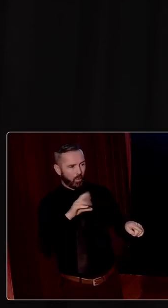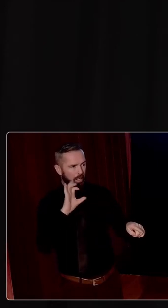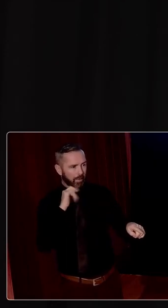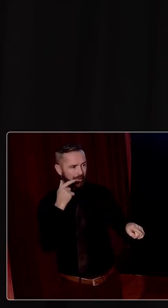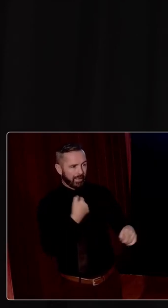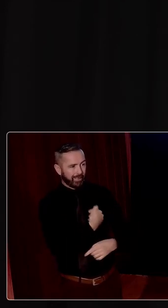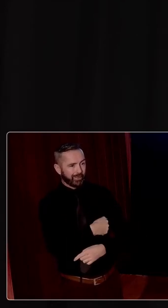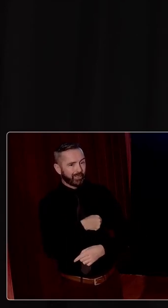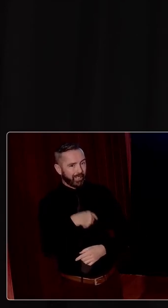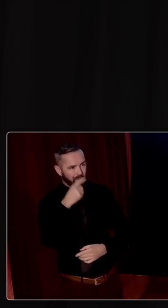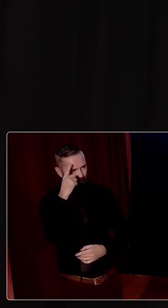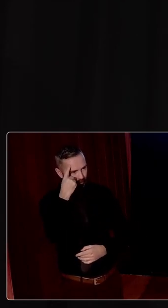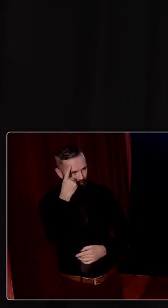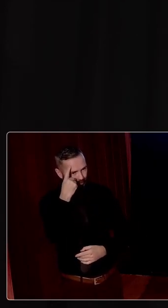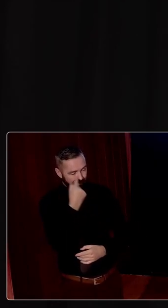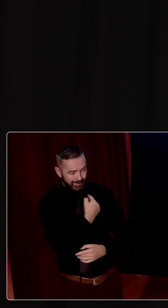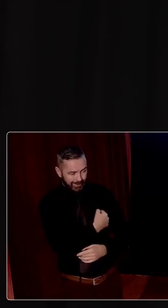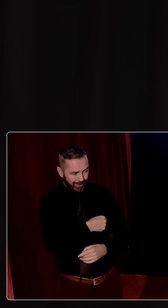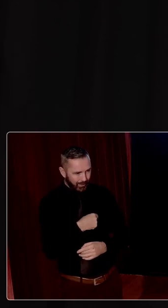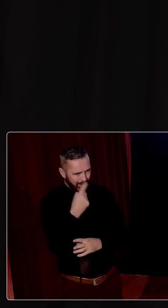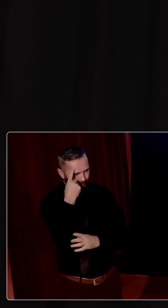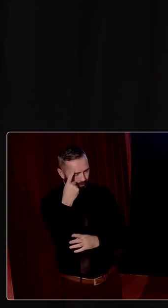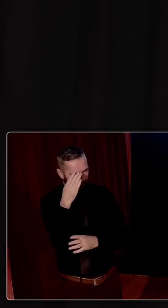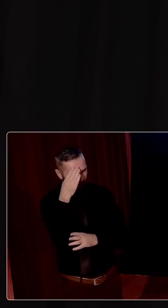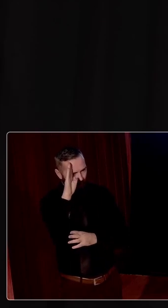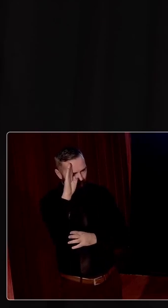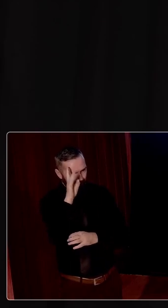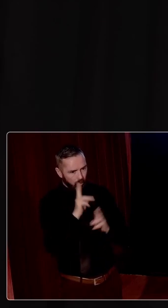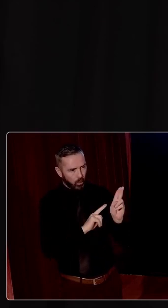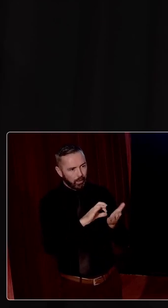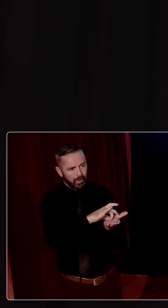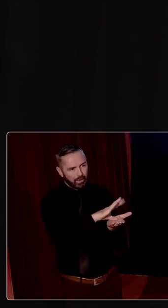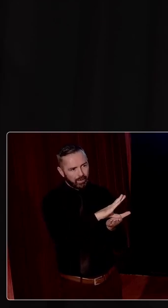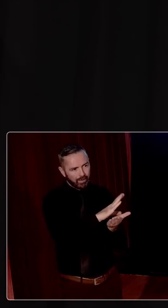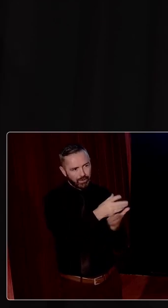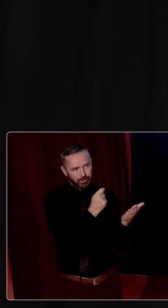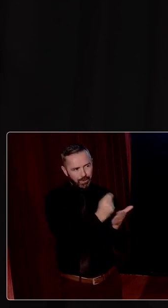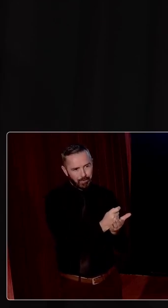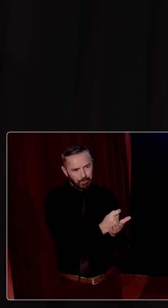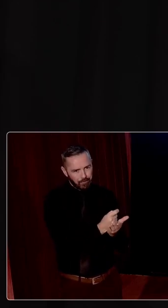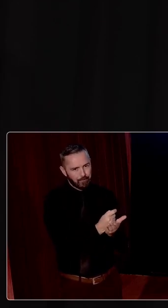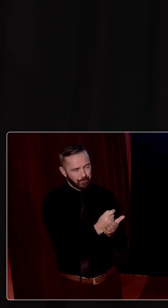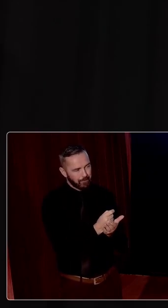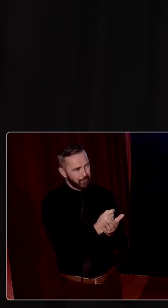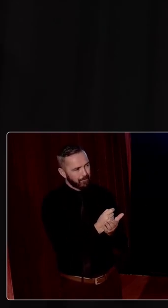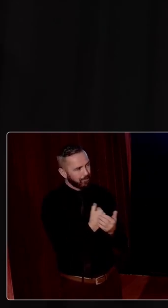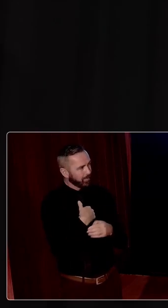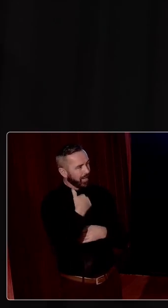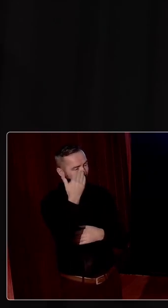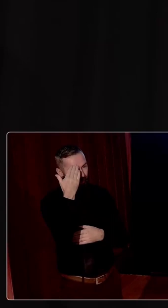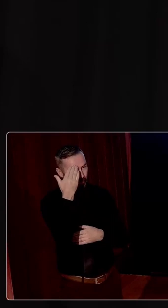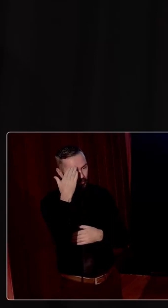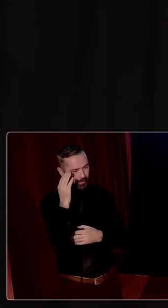genuinely thought, genuinely thought Ireland would be people. And I know that they,